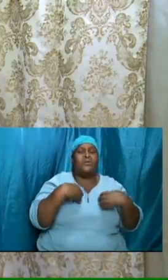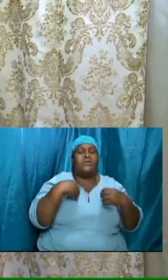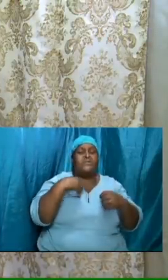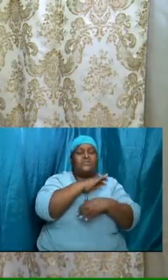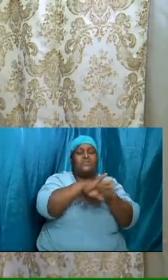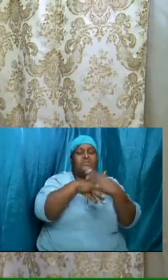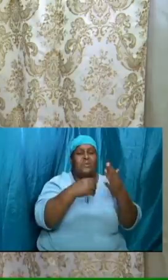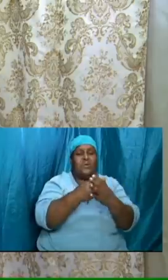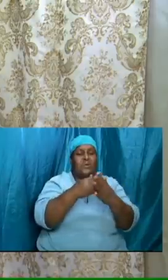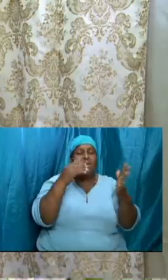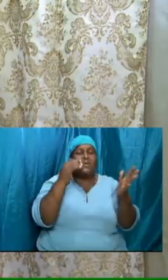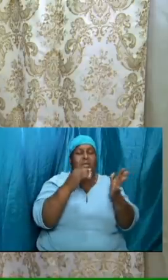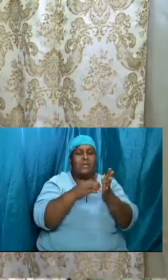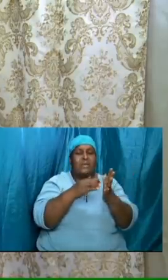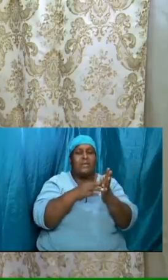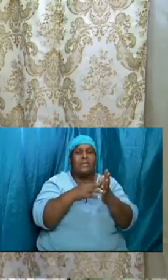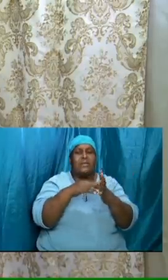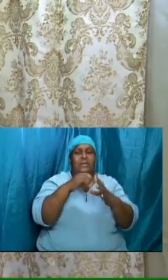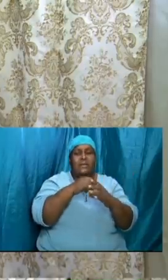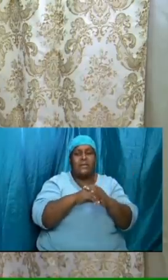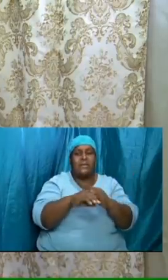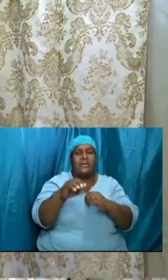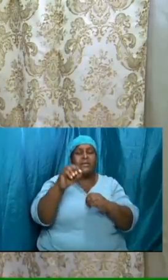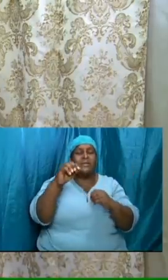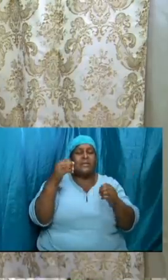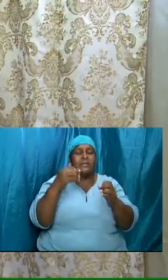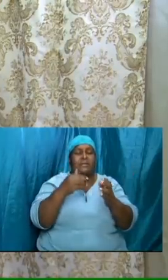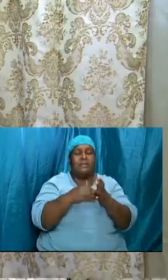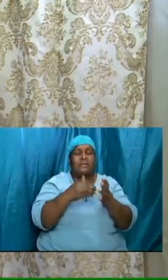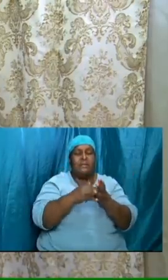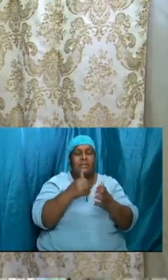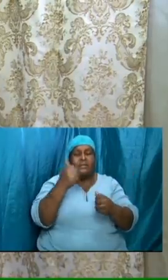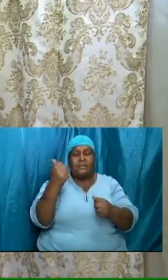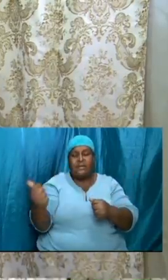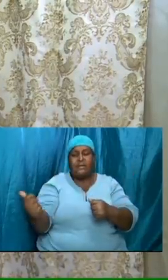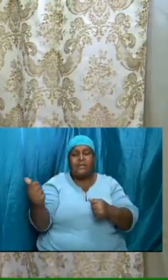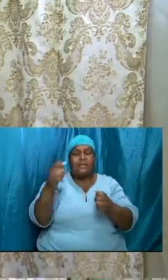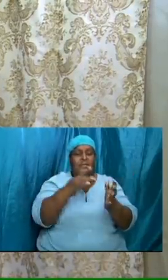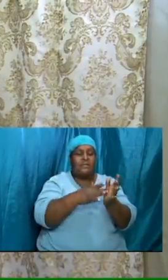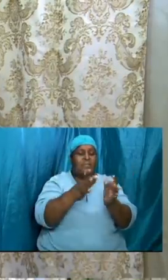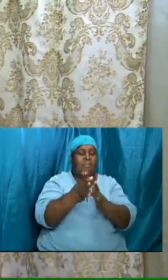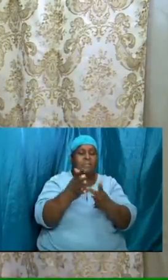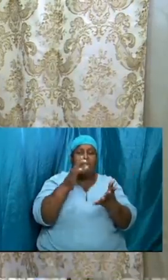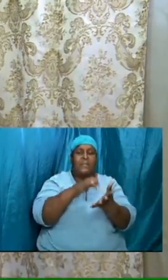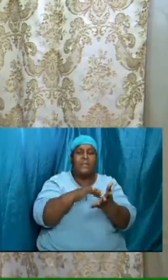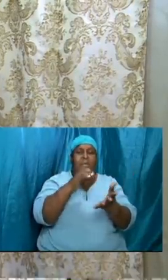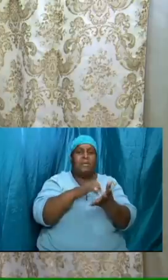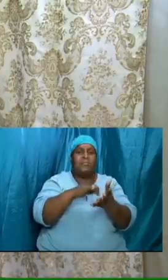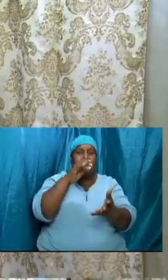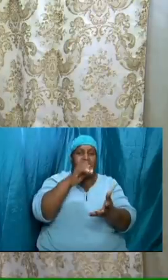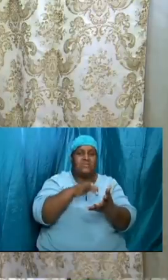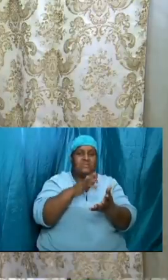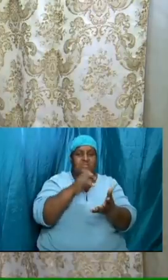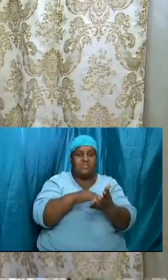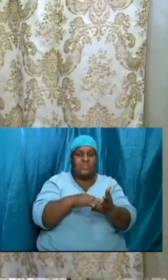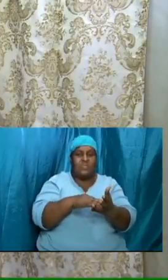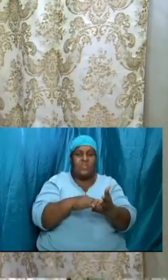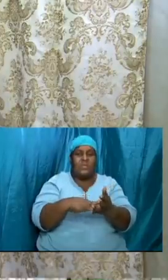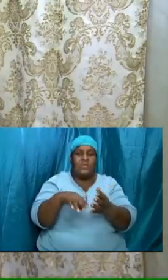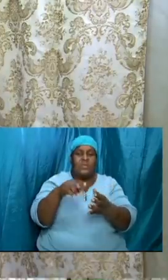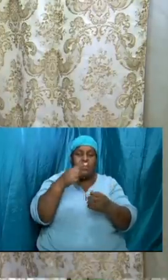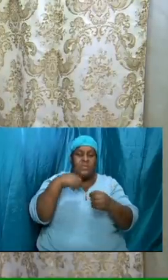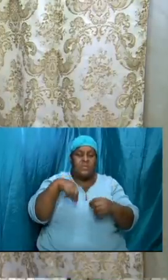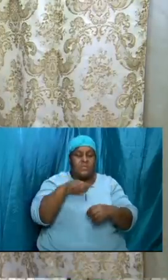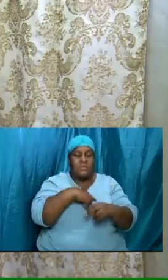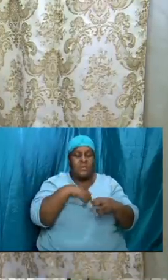in another Bible study. We have been spending some time over the